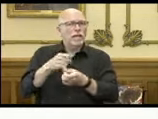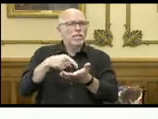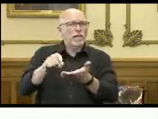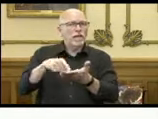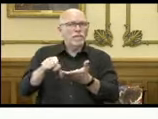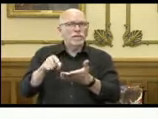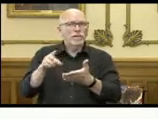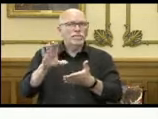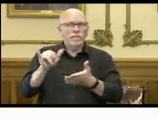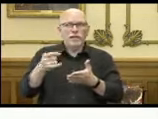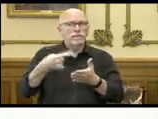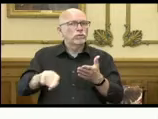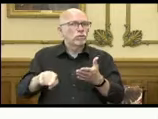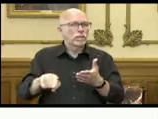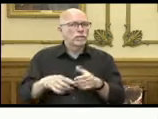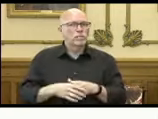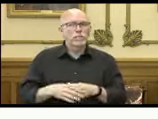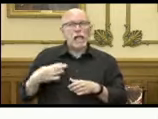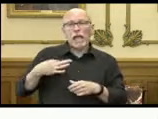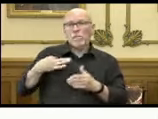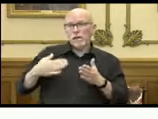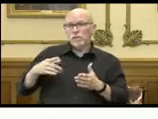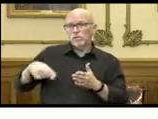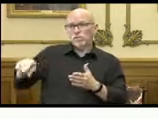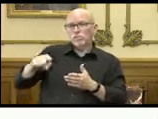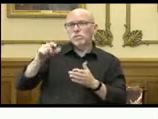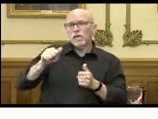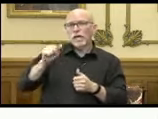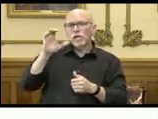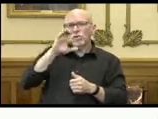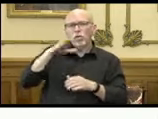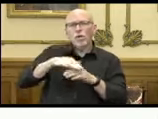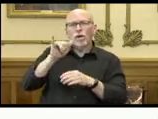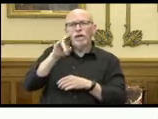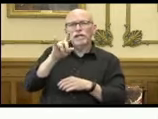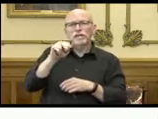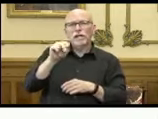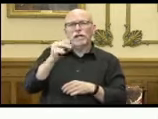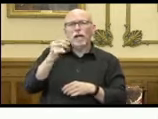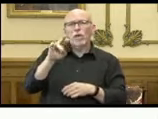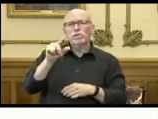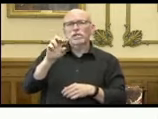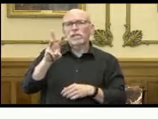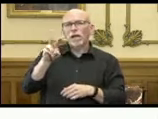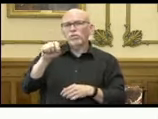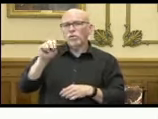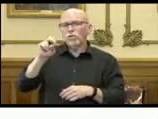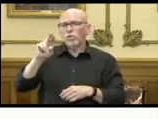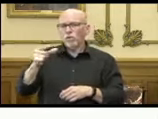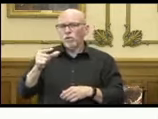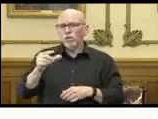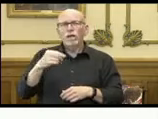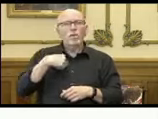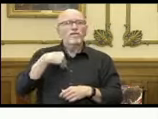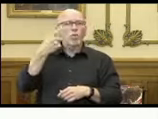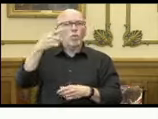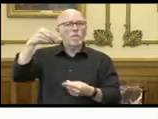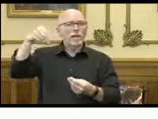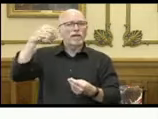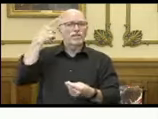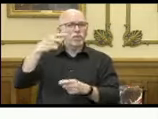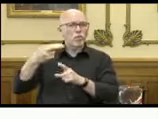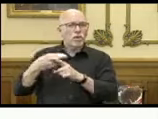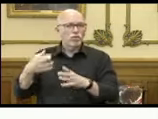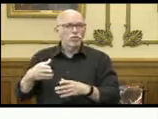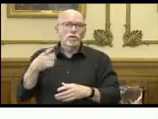early as next week. Applications may be found at indianahousingnow.org, where we also have one-pagers for renters